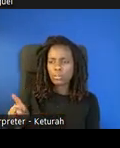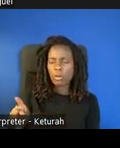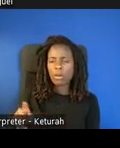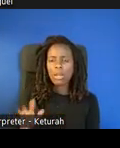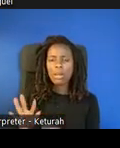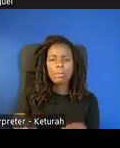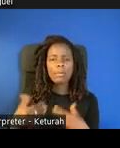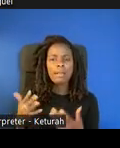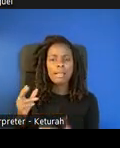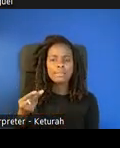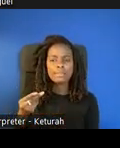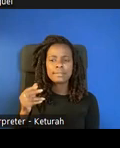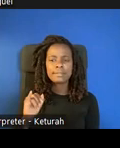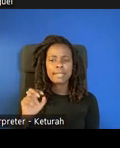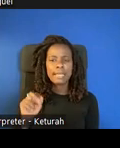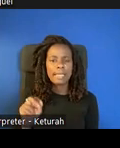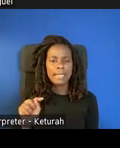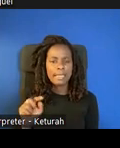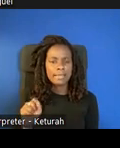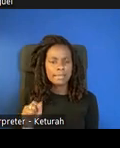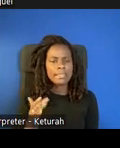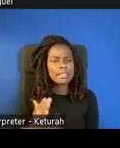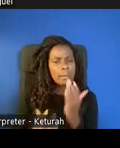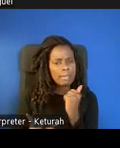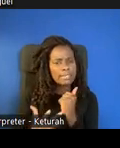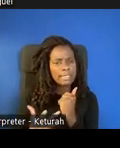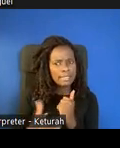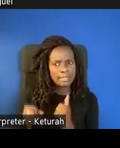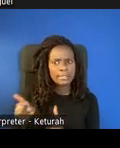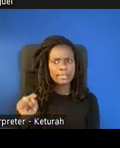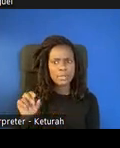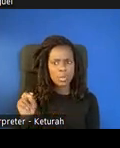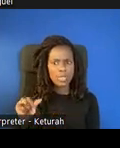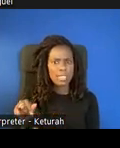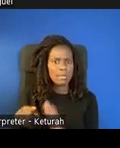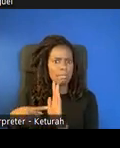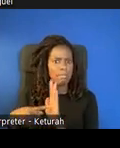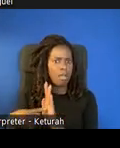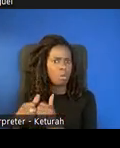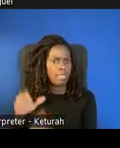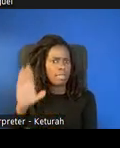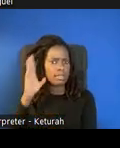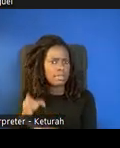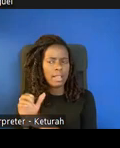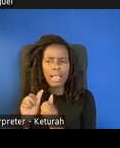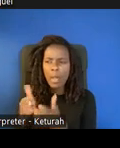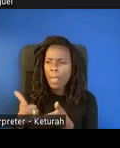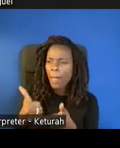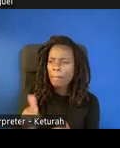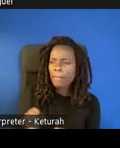STEMI resources, some of those techniques that Tony modeled with her son of things that they can do to help their kid learn.